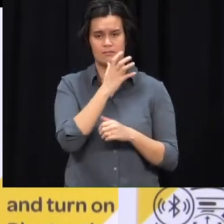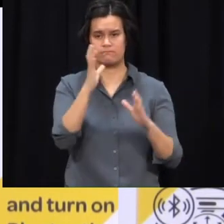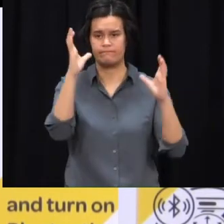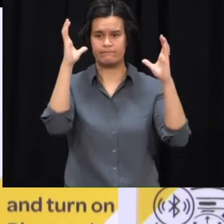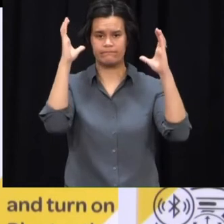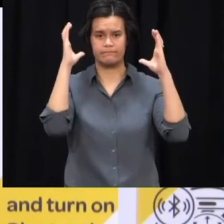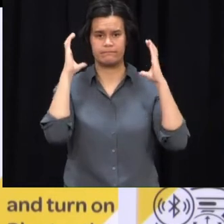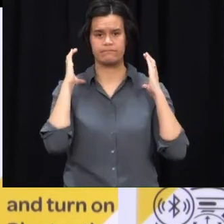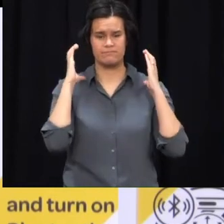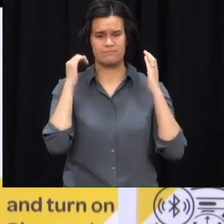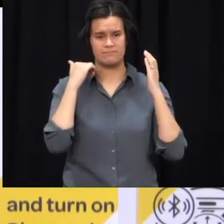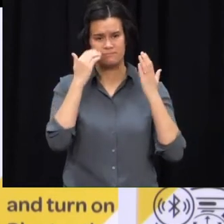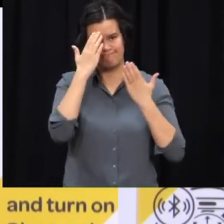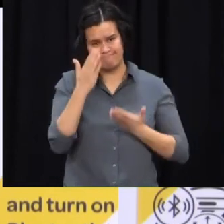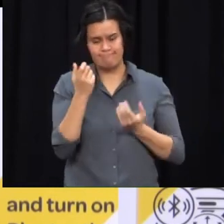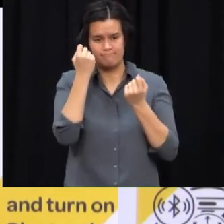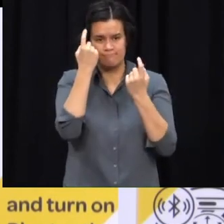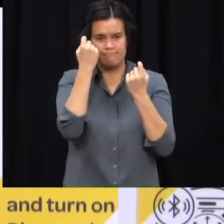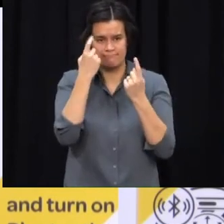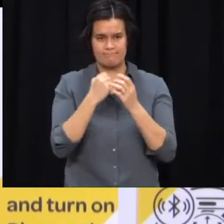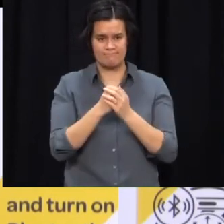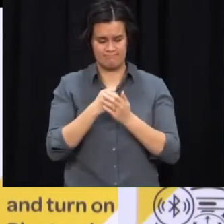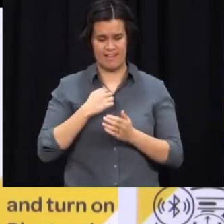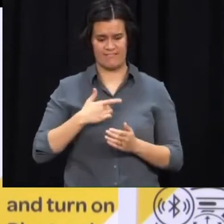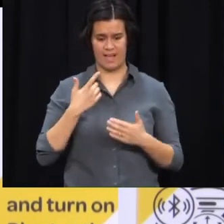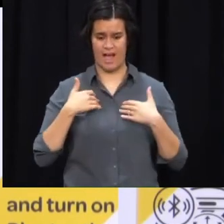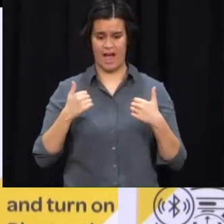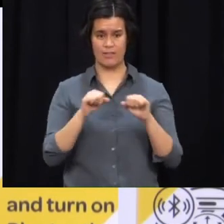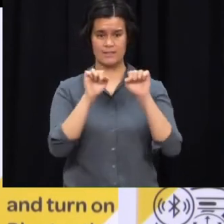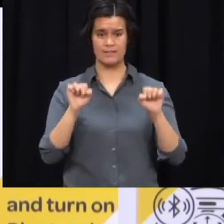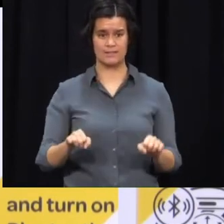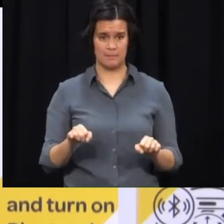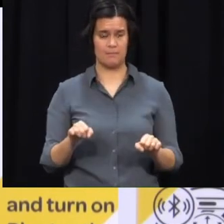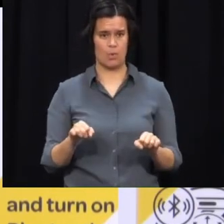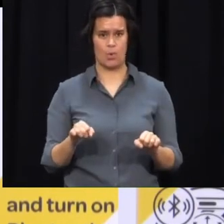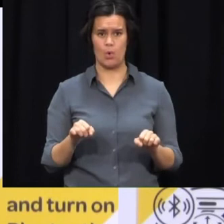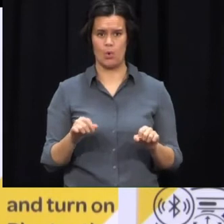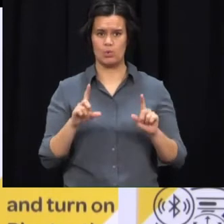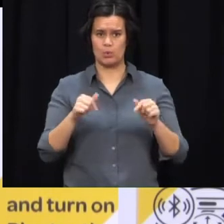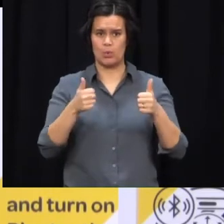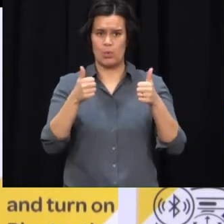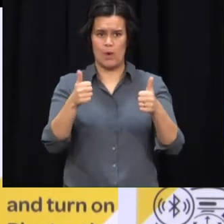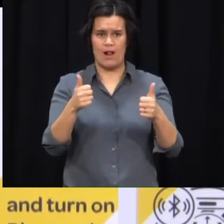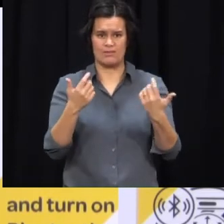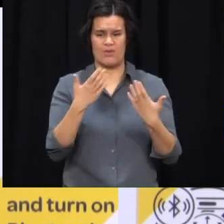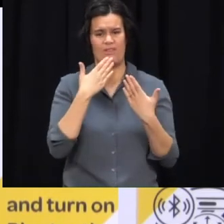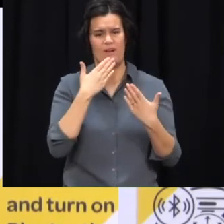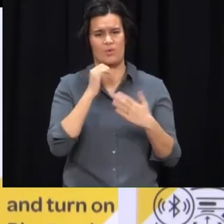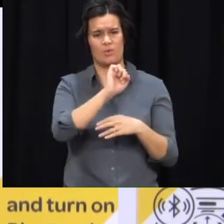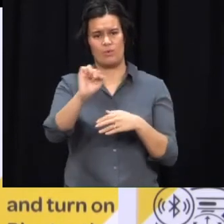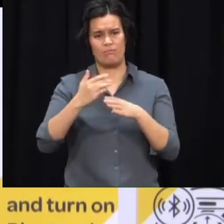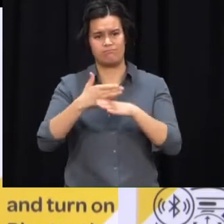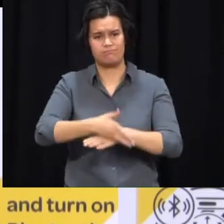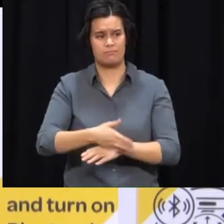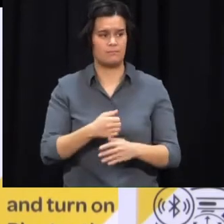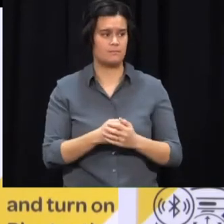And I think our health system is responding remarkably well. And I think we should all be really grateful to the work that they are putting in. Just on vaccinations,